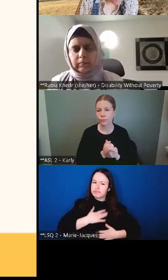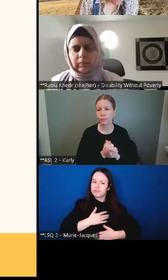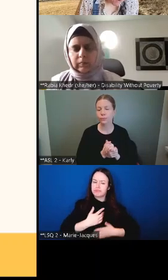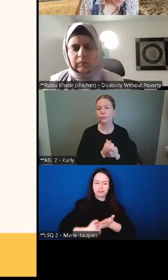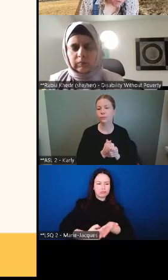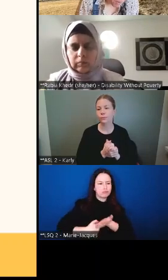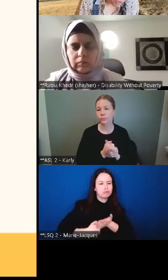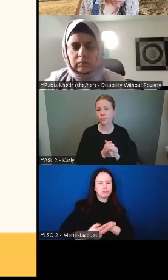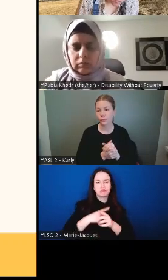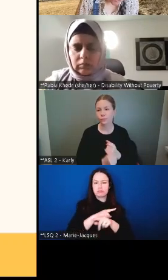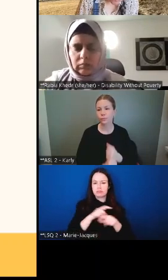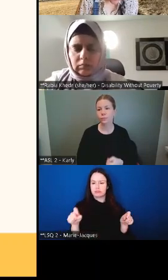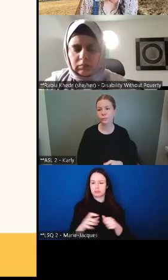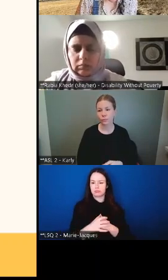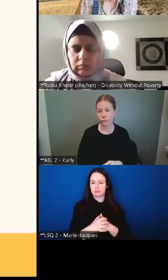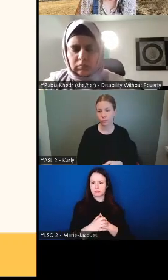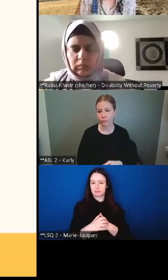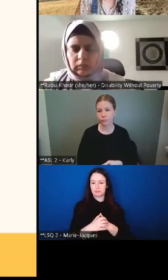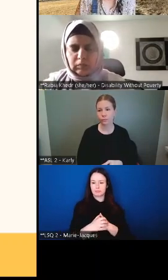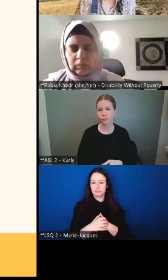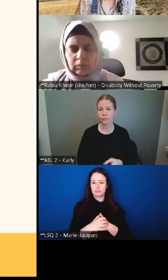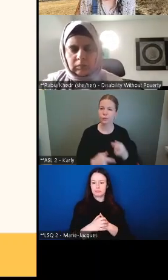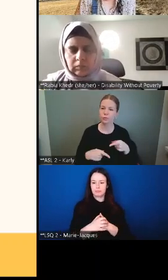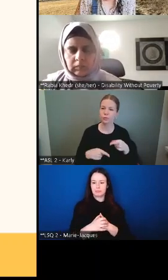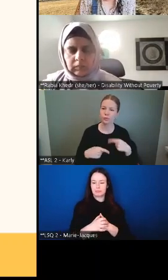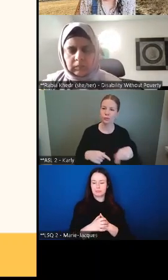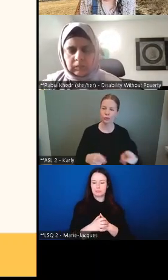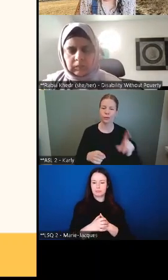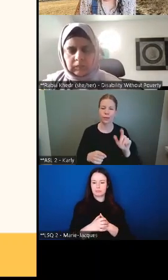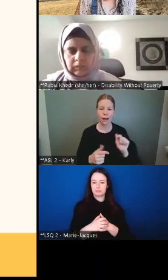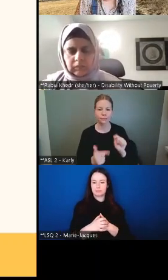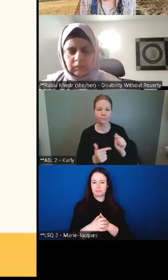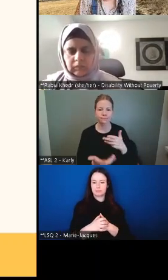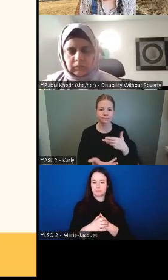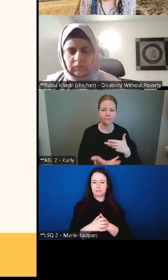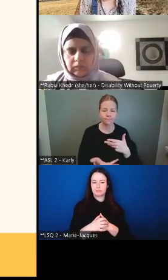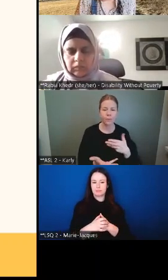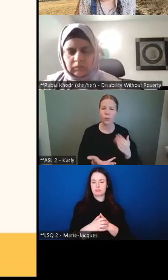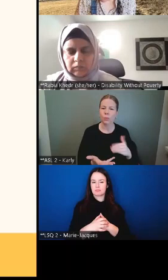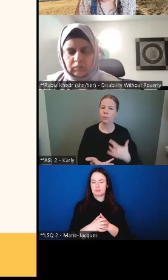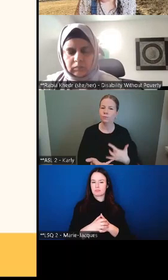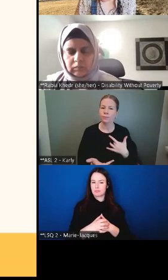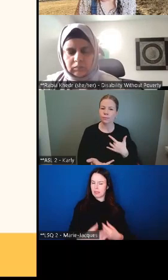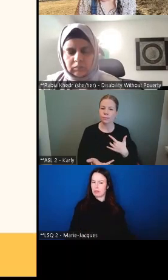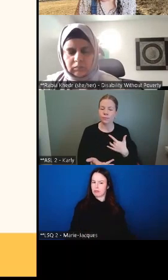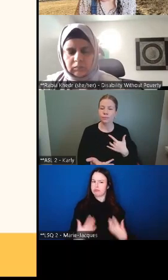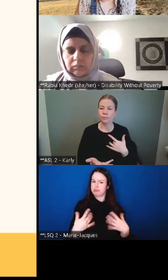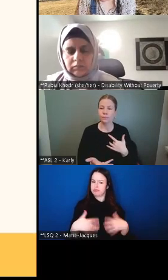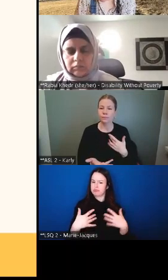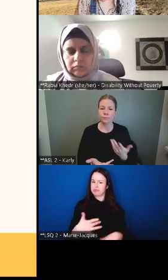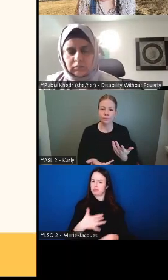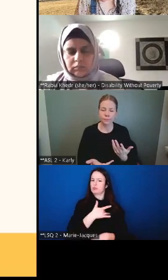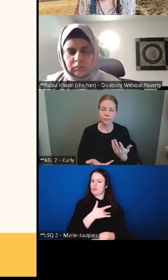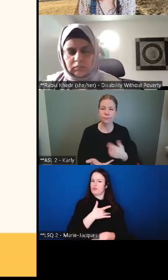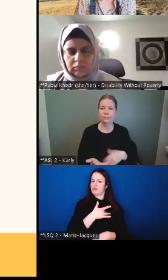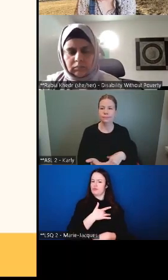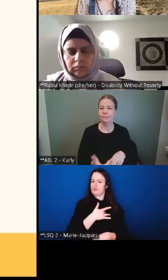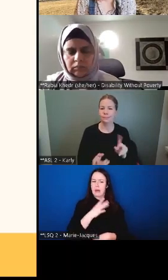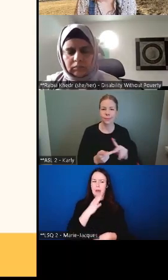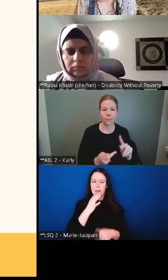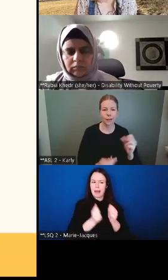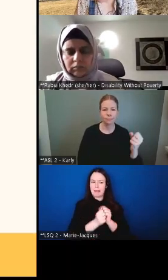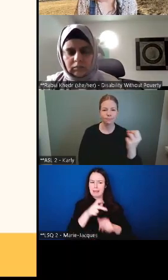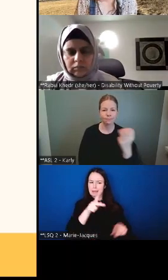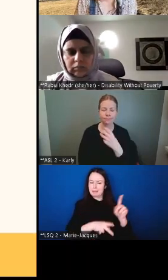found, I found it very emotional for us to talk about these situations that, that people find themselves in through, through